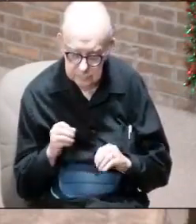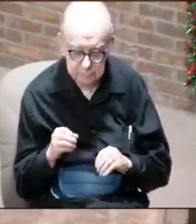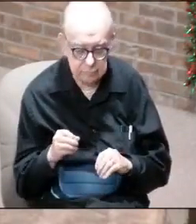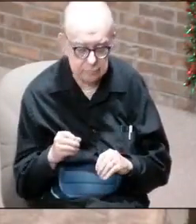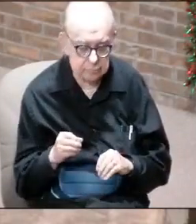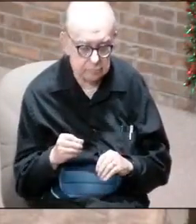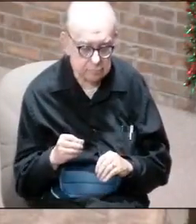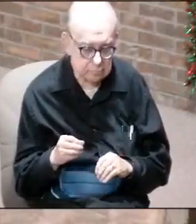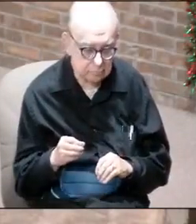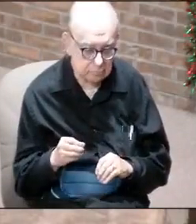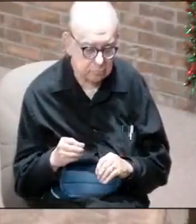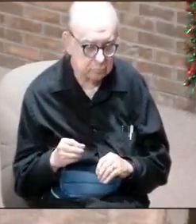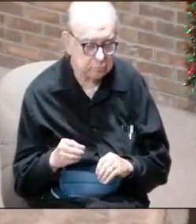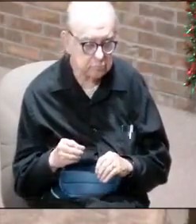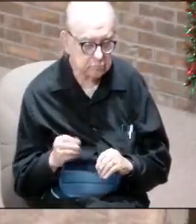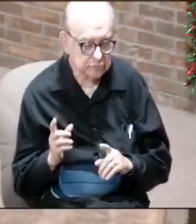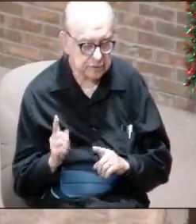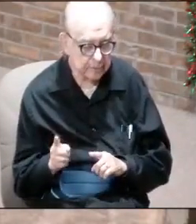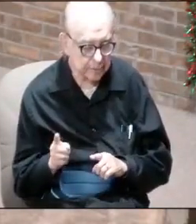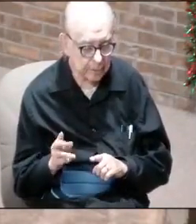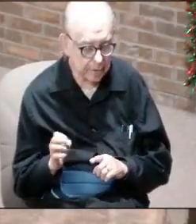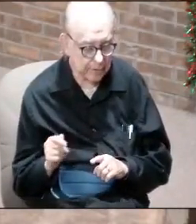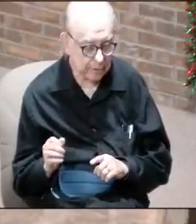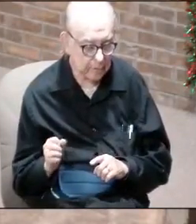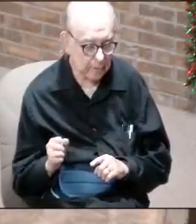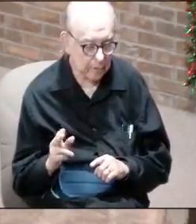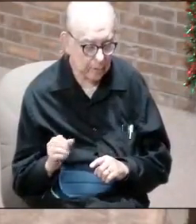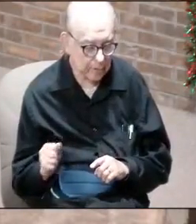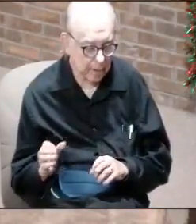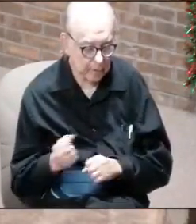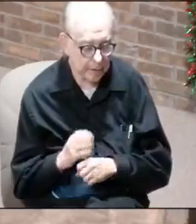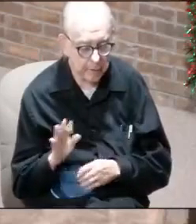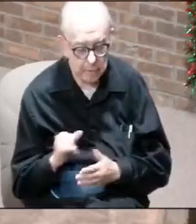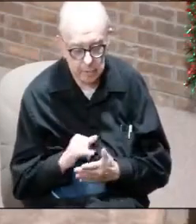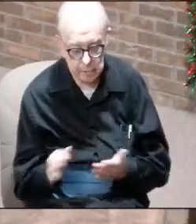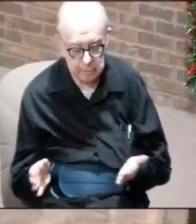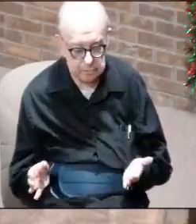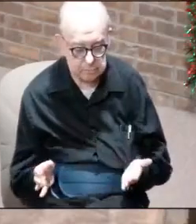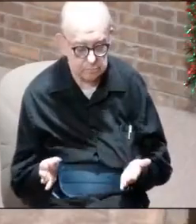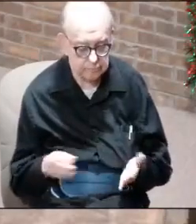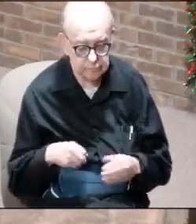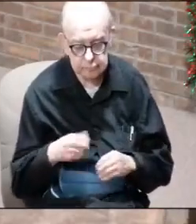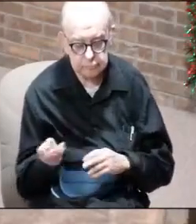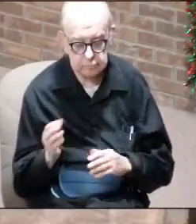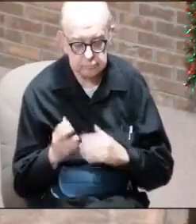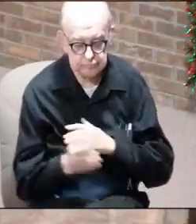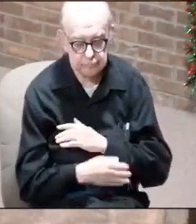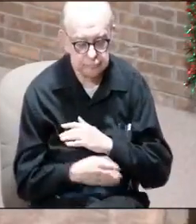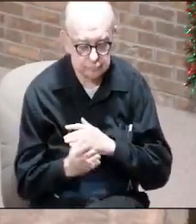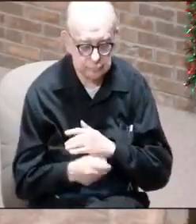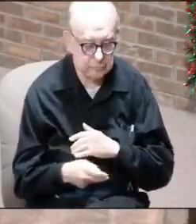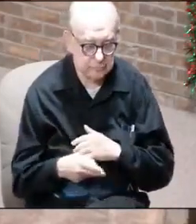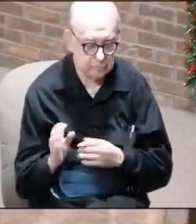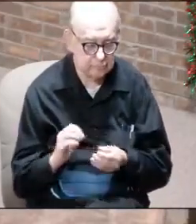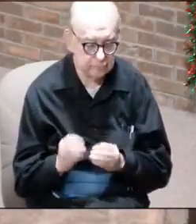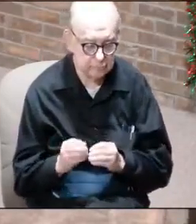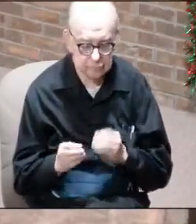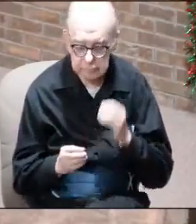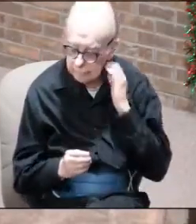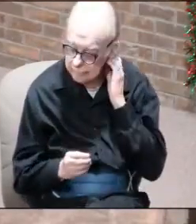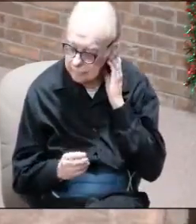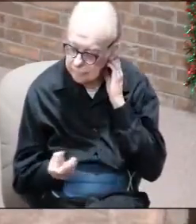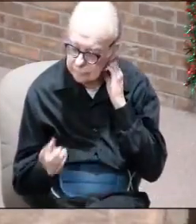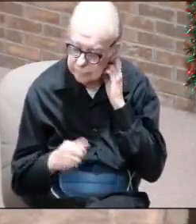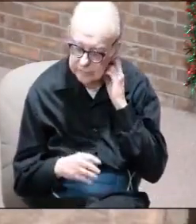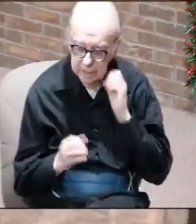The United States had no way to get them. And if you wanted and they were selling them to other people at the highest bidder, we had to come